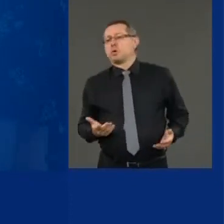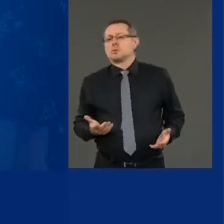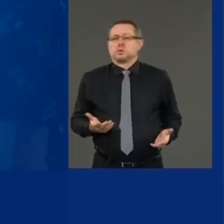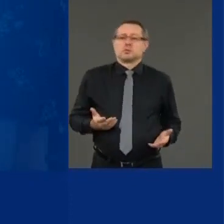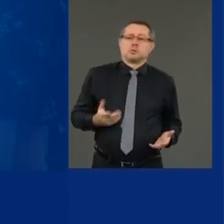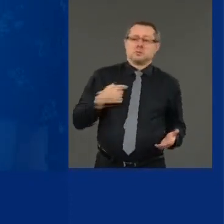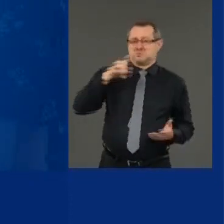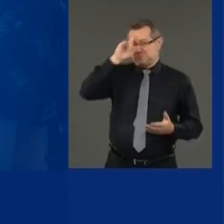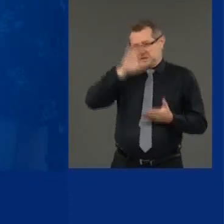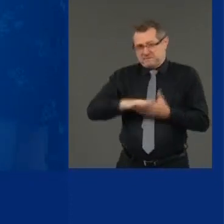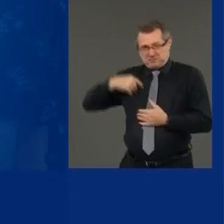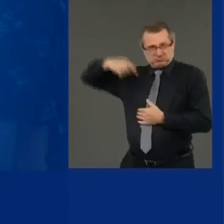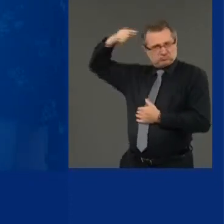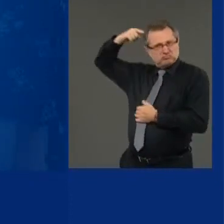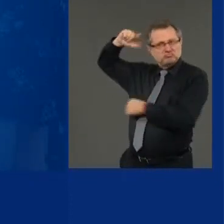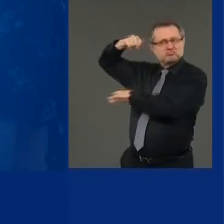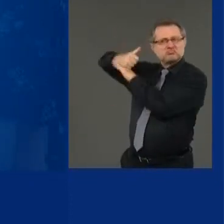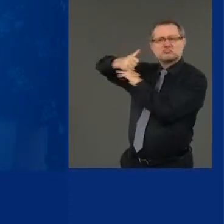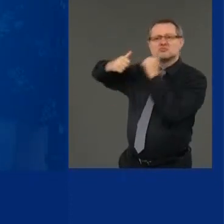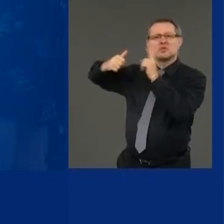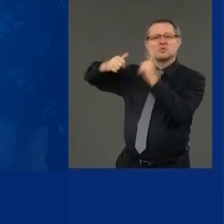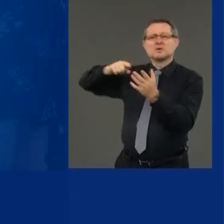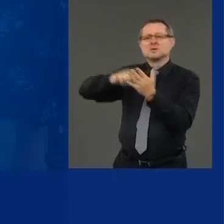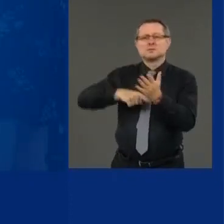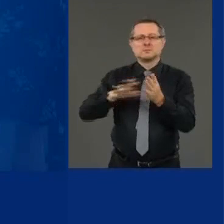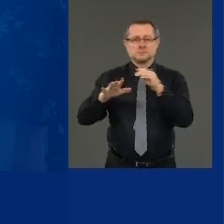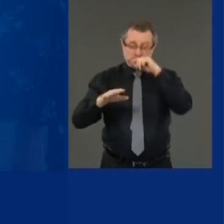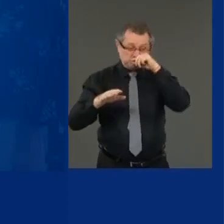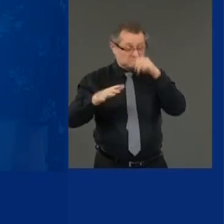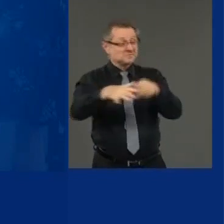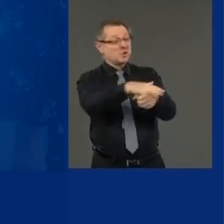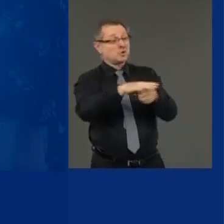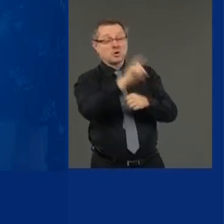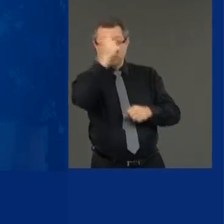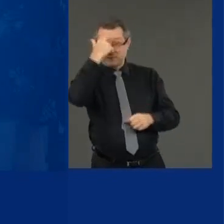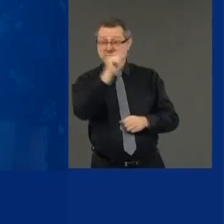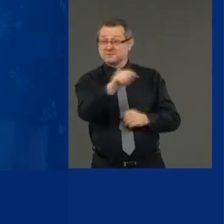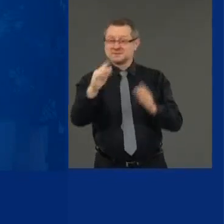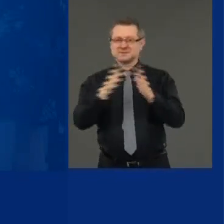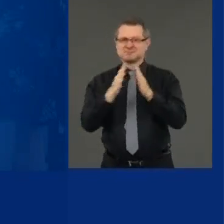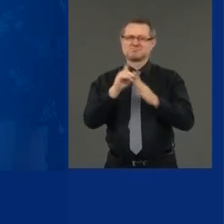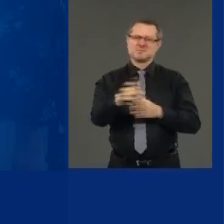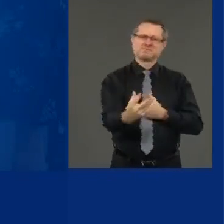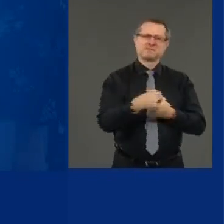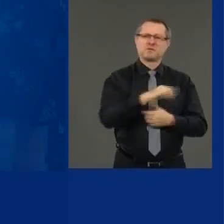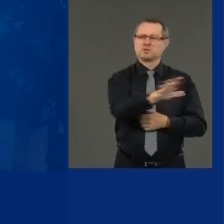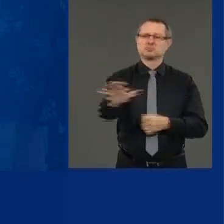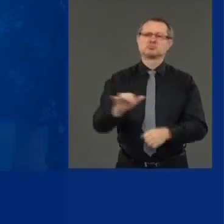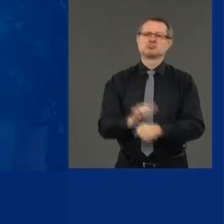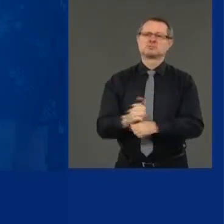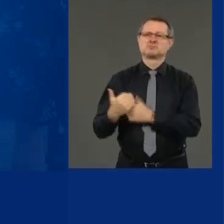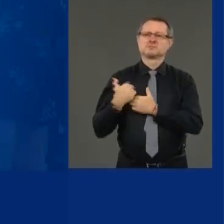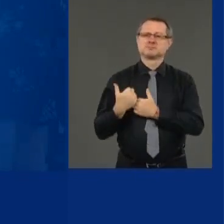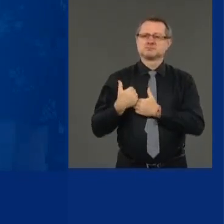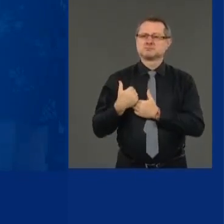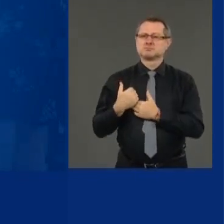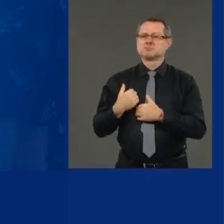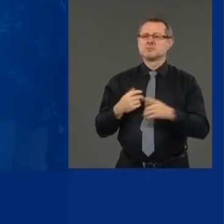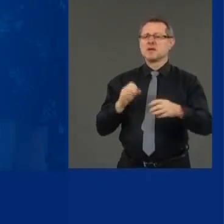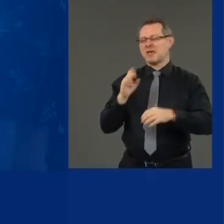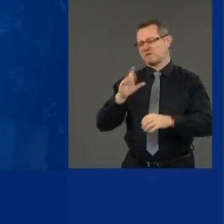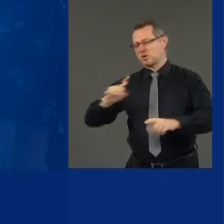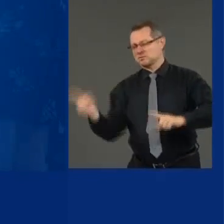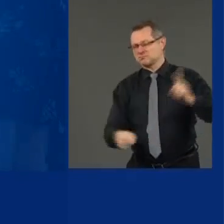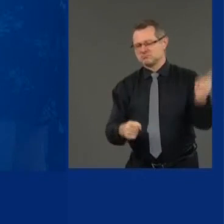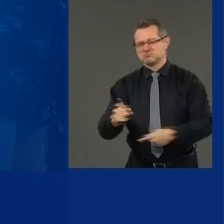the local governments have to step up and do the enforcement job. I understand it's not politically popular. I understand